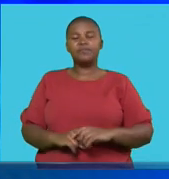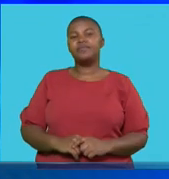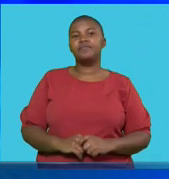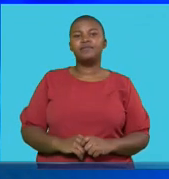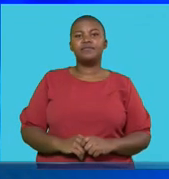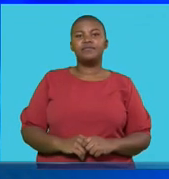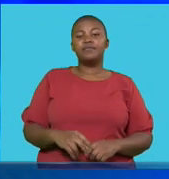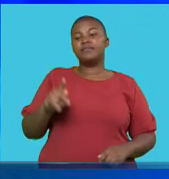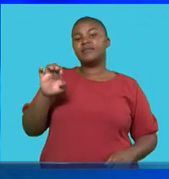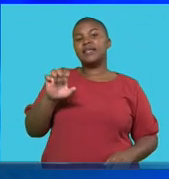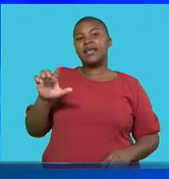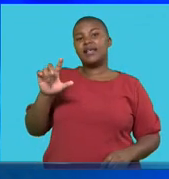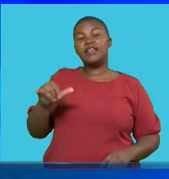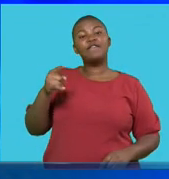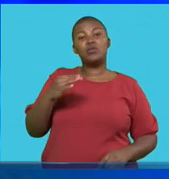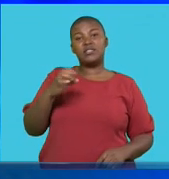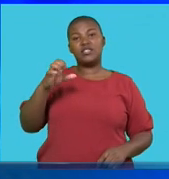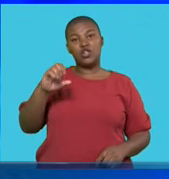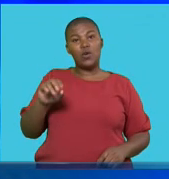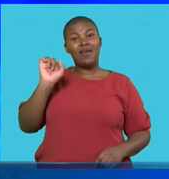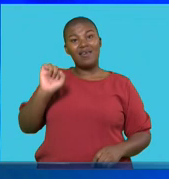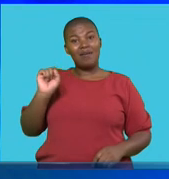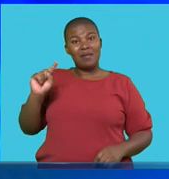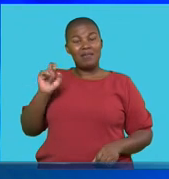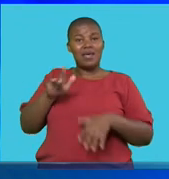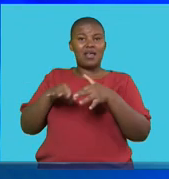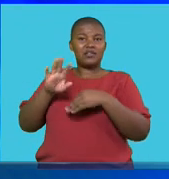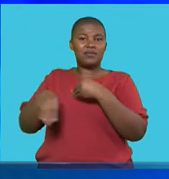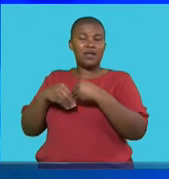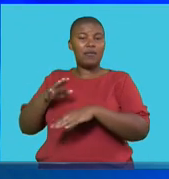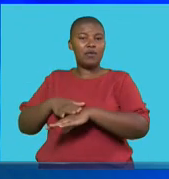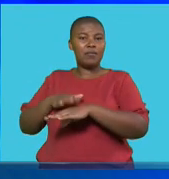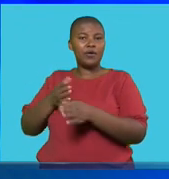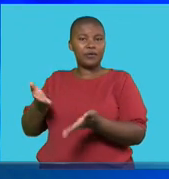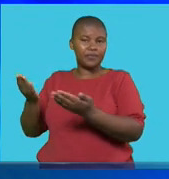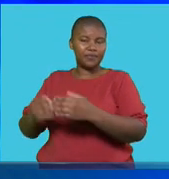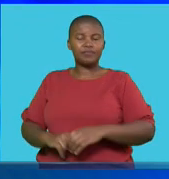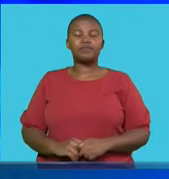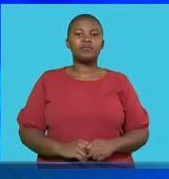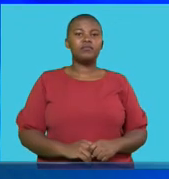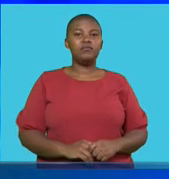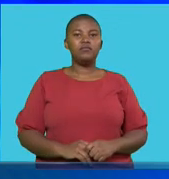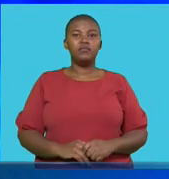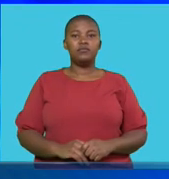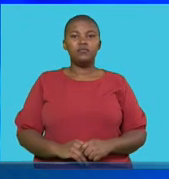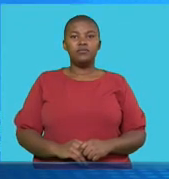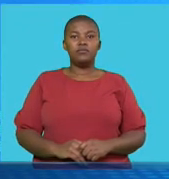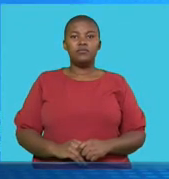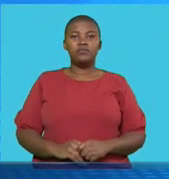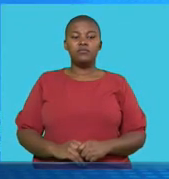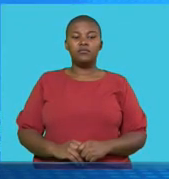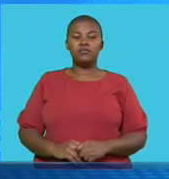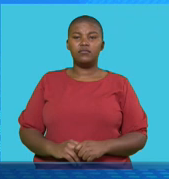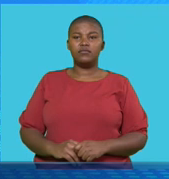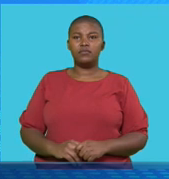Gavin Kelly, CEO of Road Freight Association, provides additional insights on the suspension. The RFA